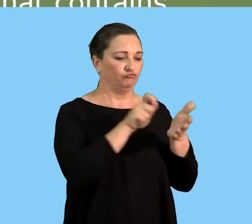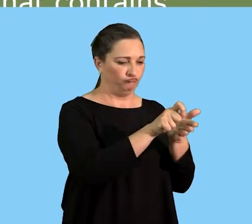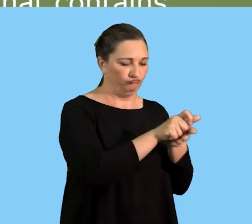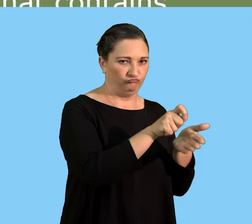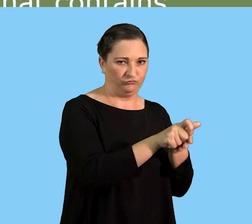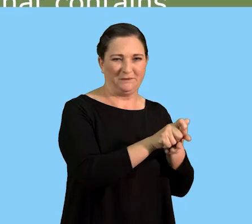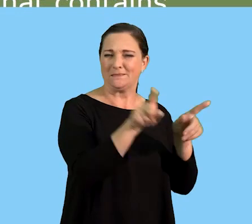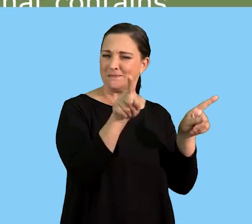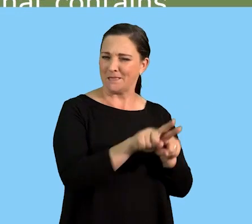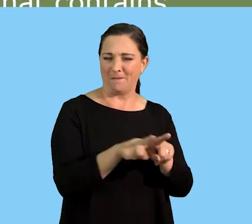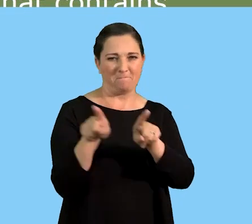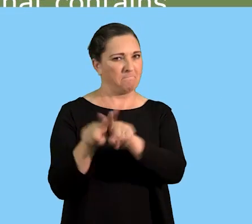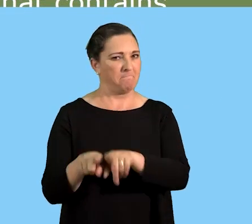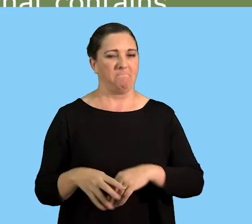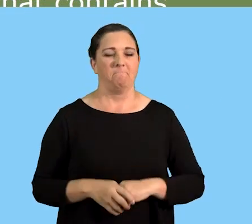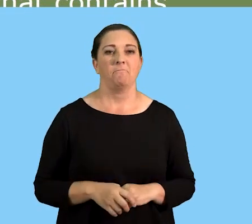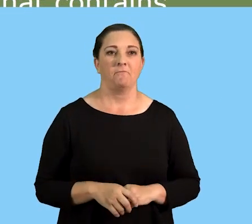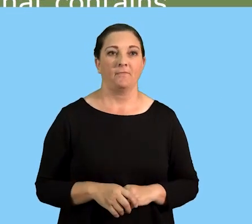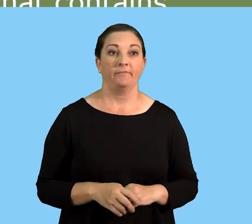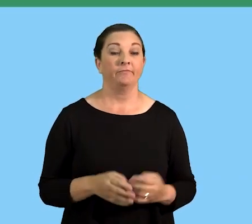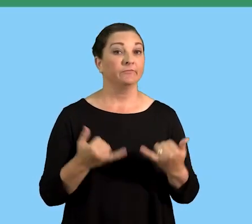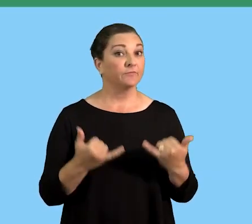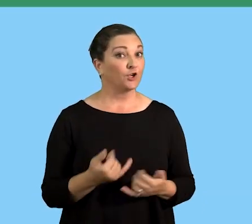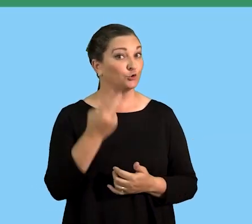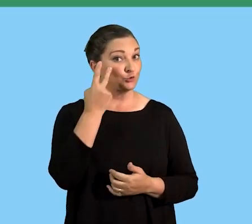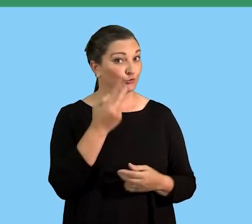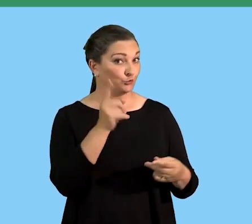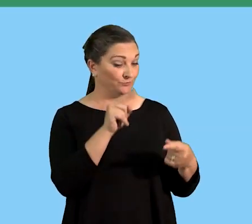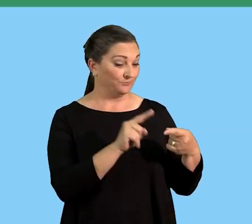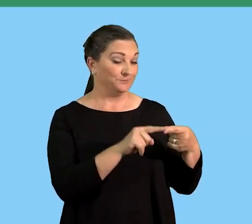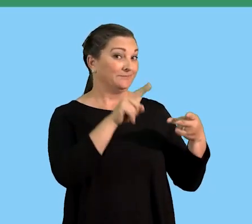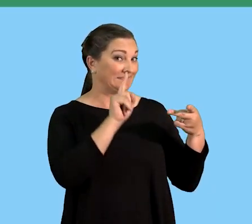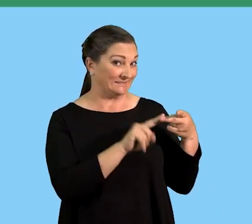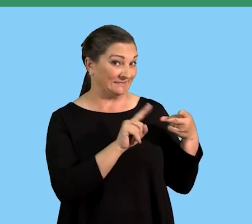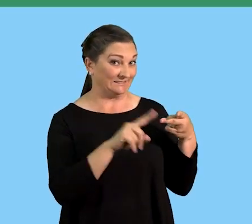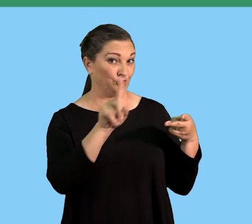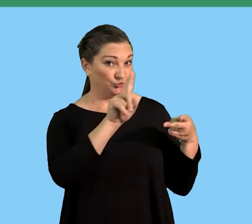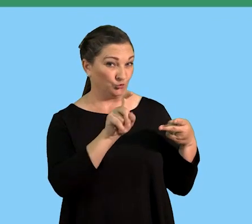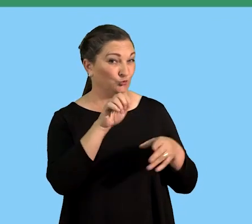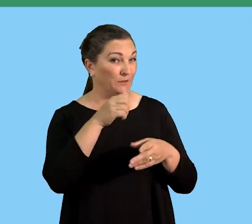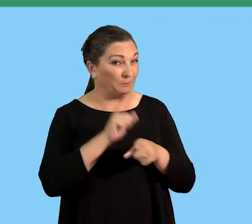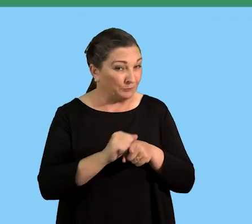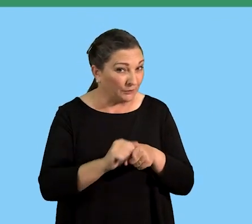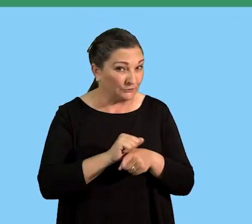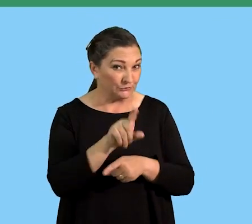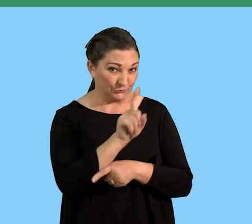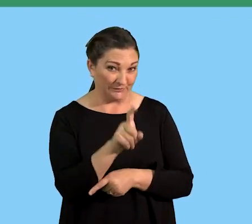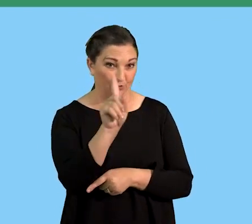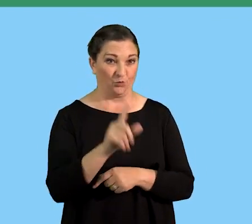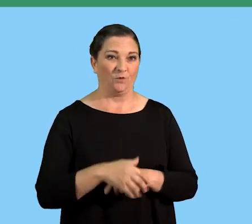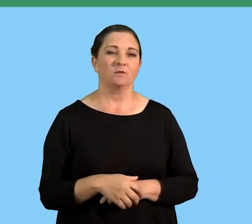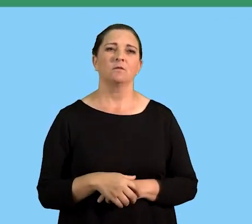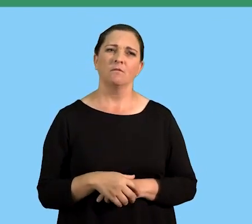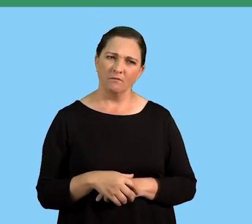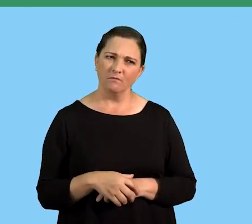appears from the scenario. Now, let's then look at our second practice question, which says